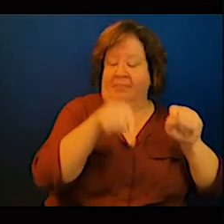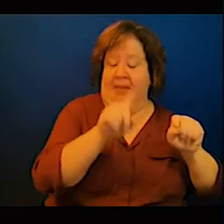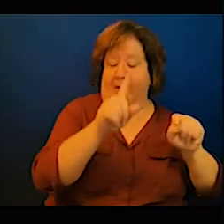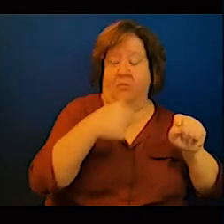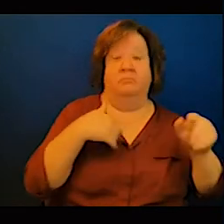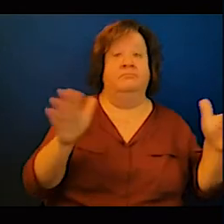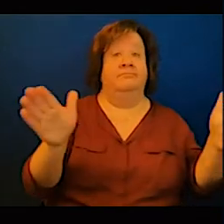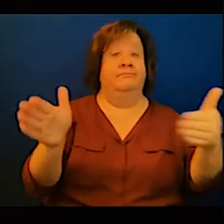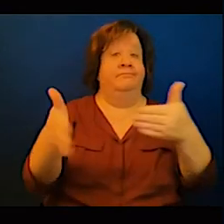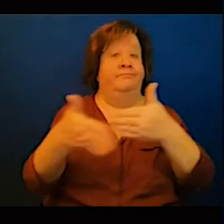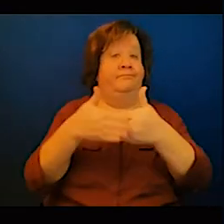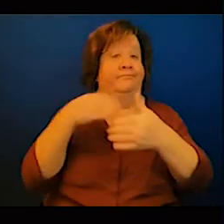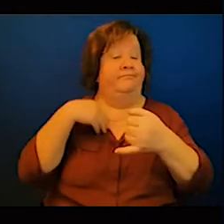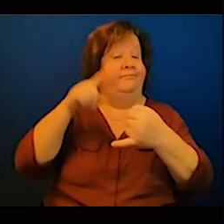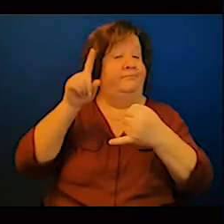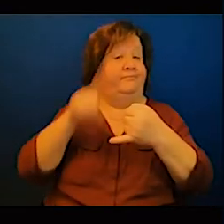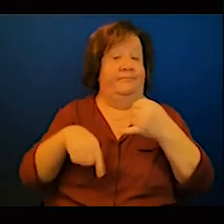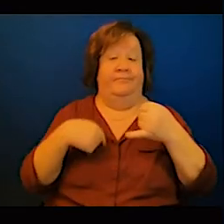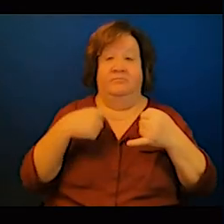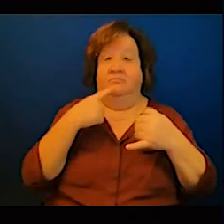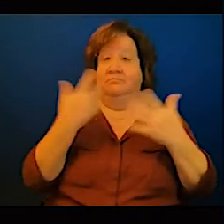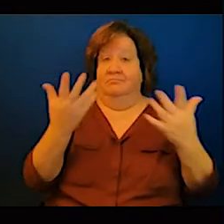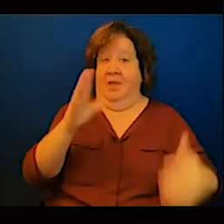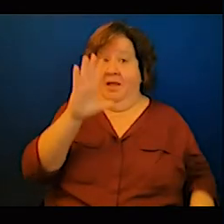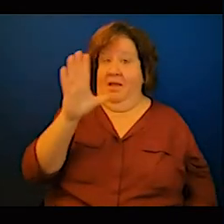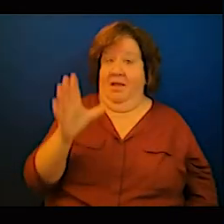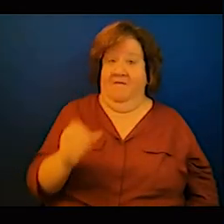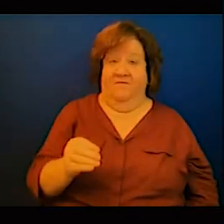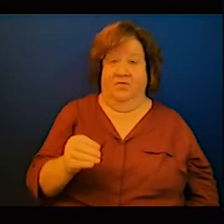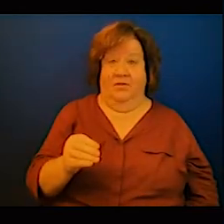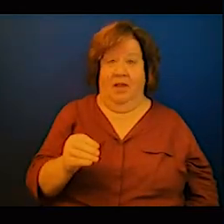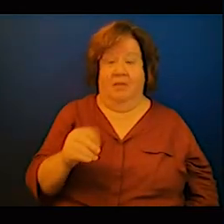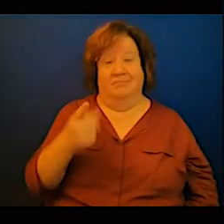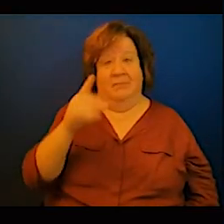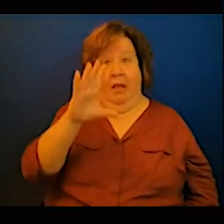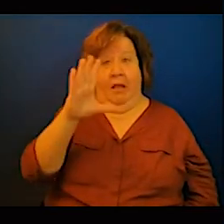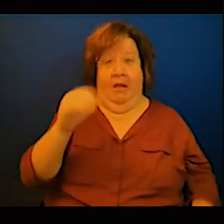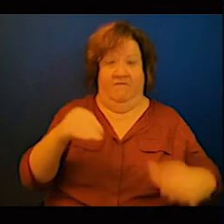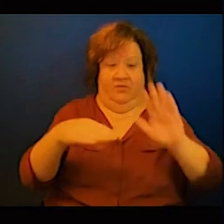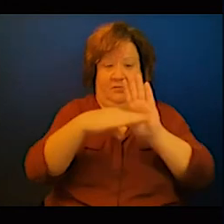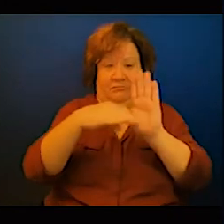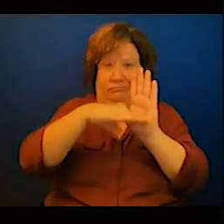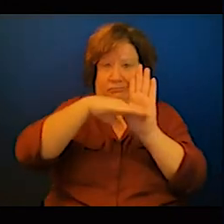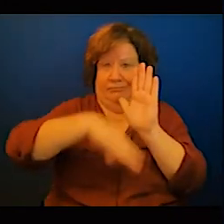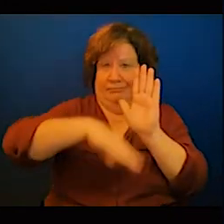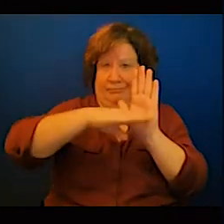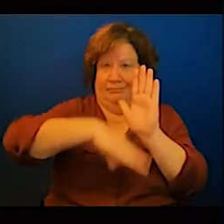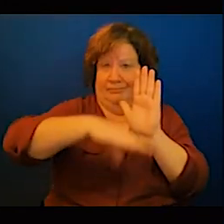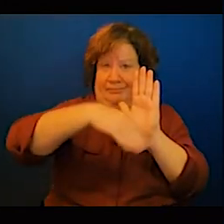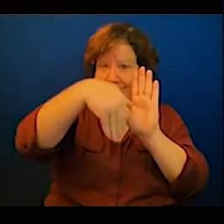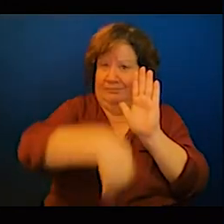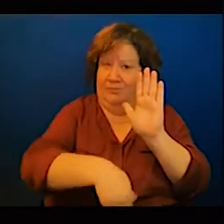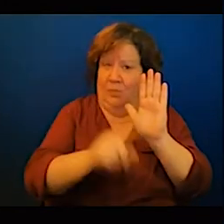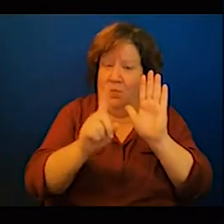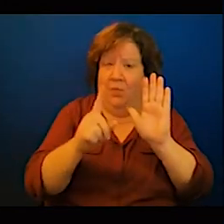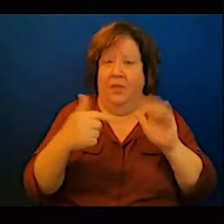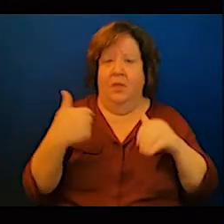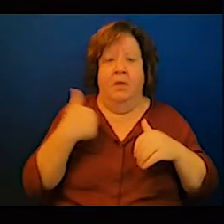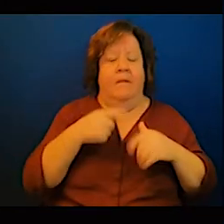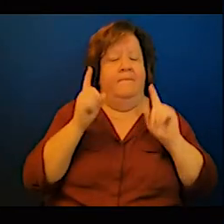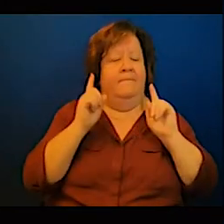access to energy issue so the priority is to give access to energy population whether it is